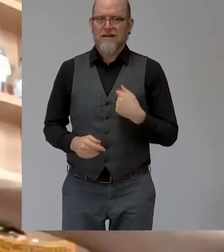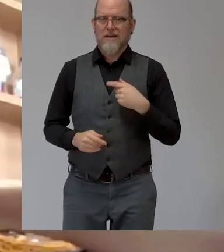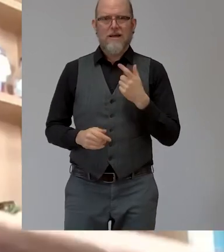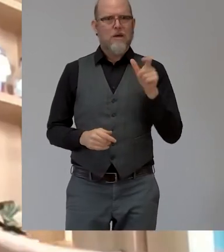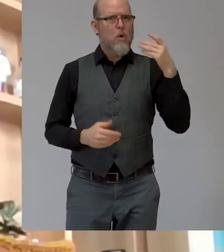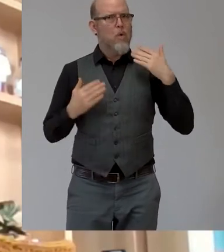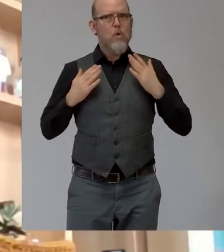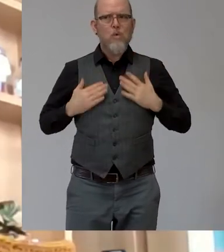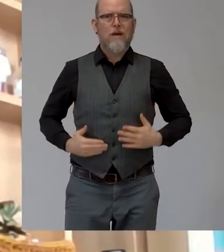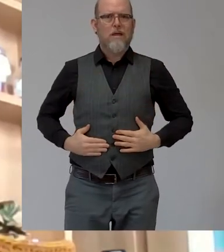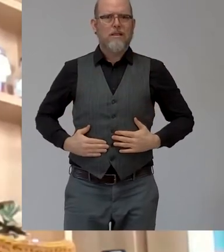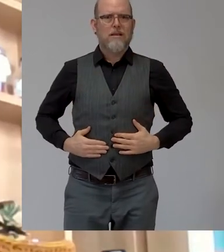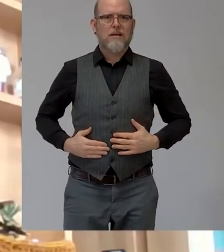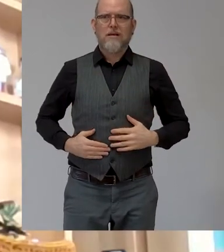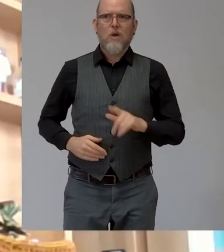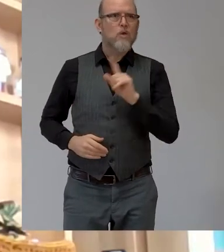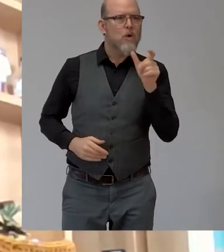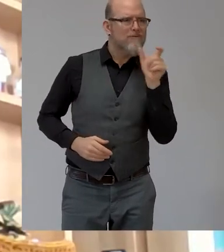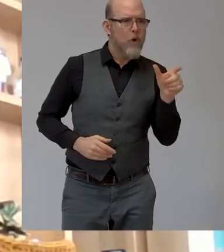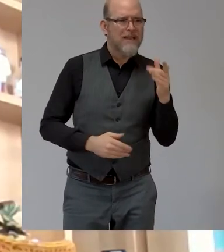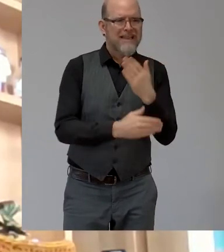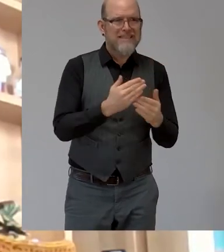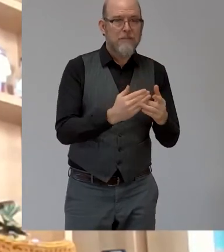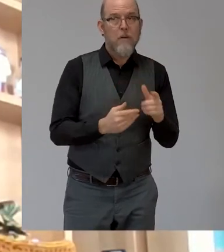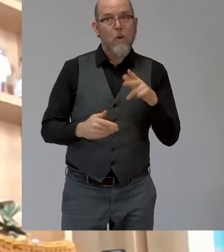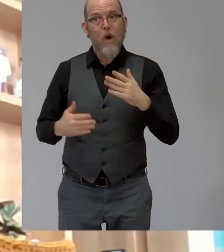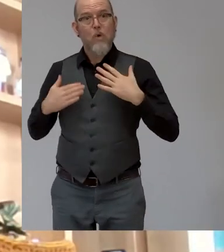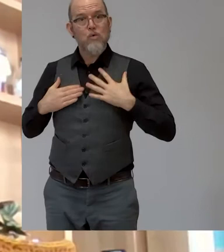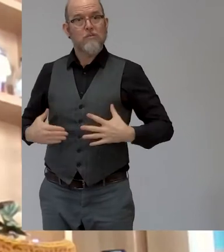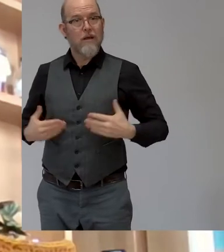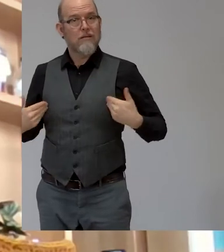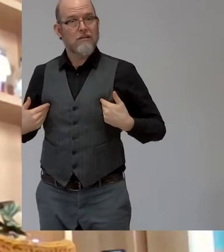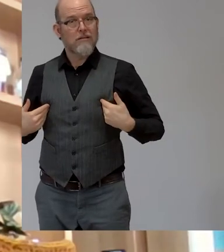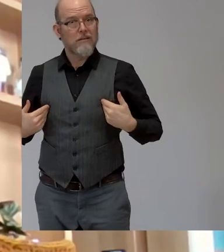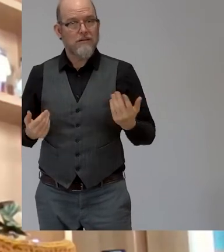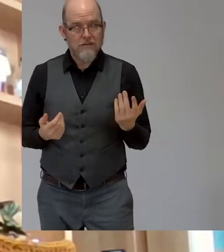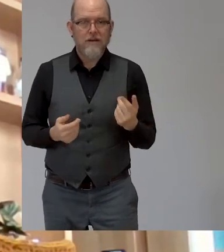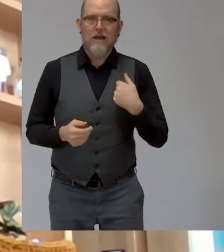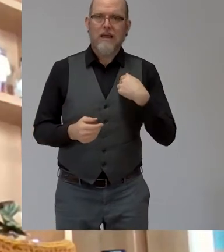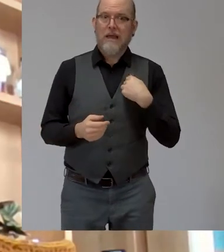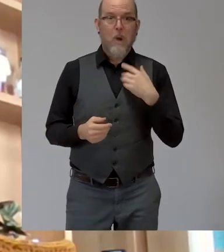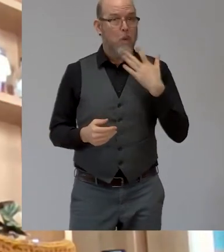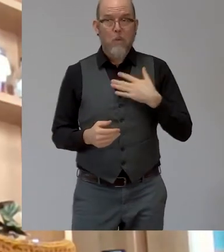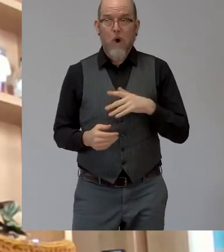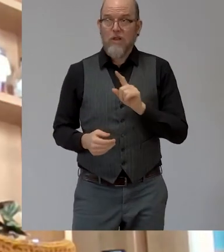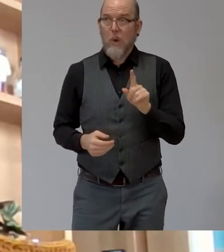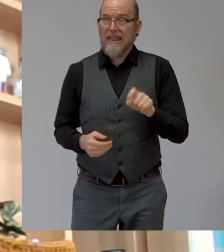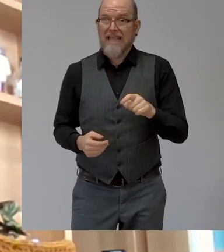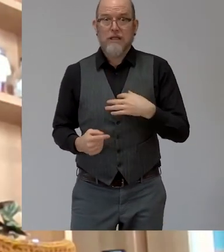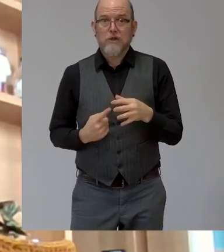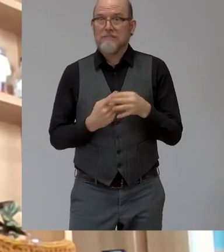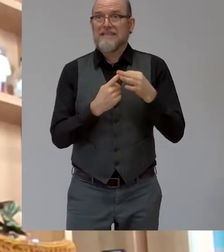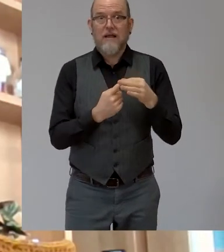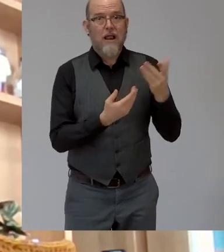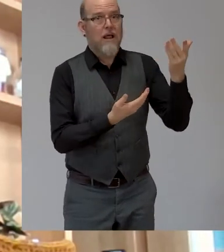is people with disabilities don't wish for preferential treatment we just want an equal opportunity we need a physically and interpersonally inclusive